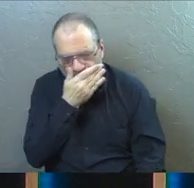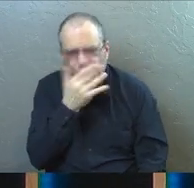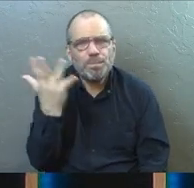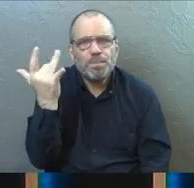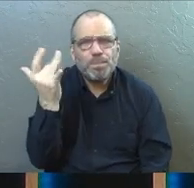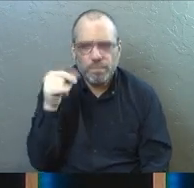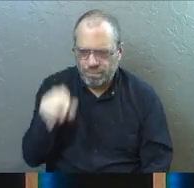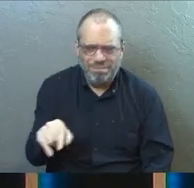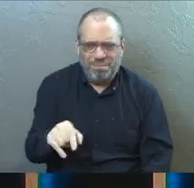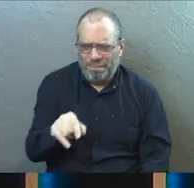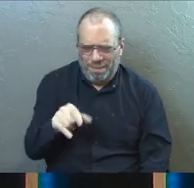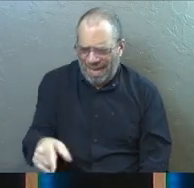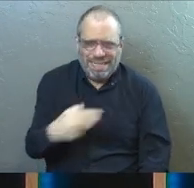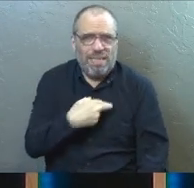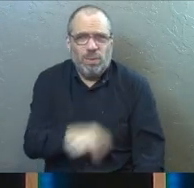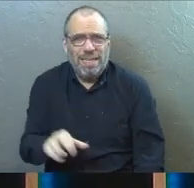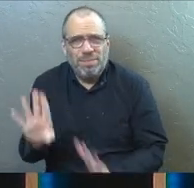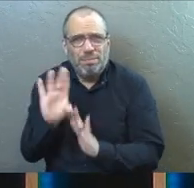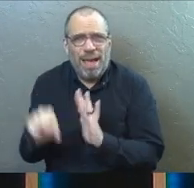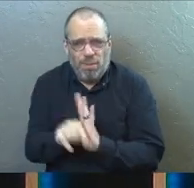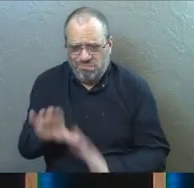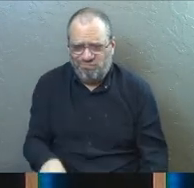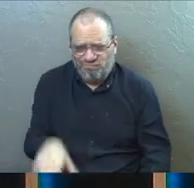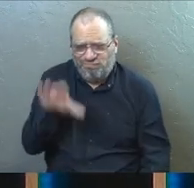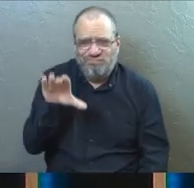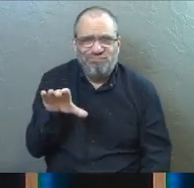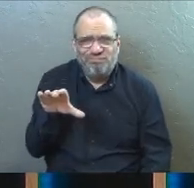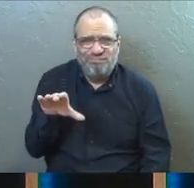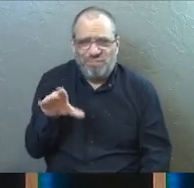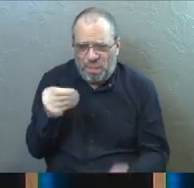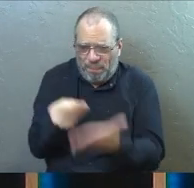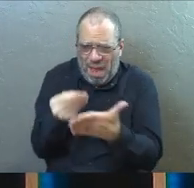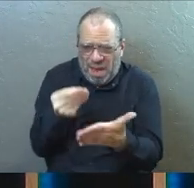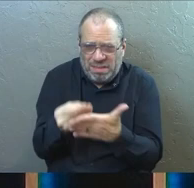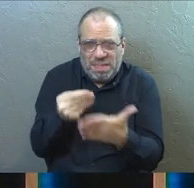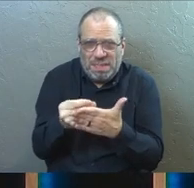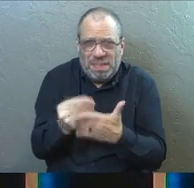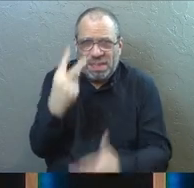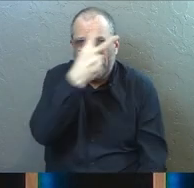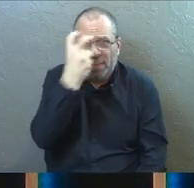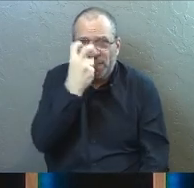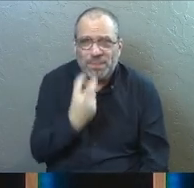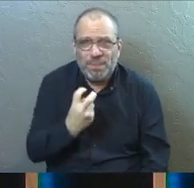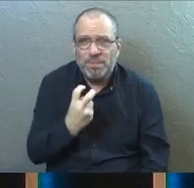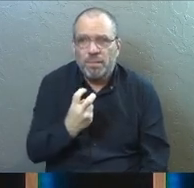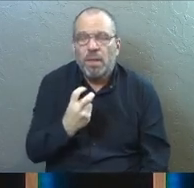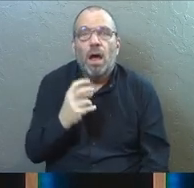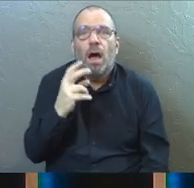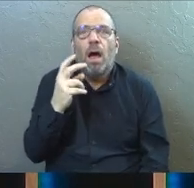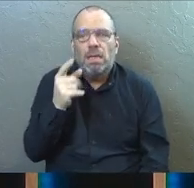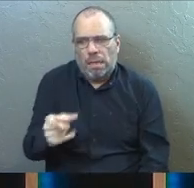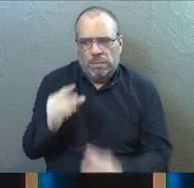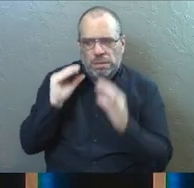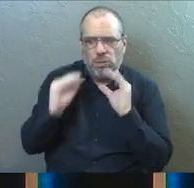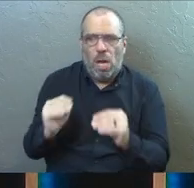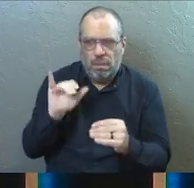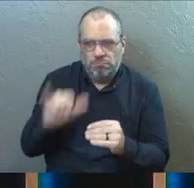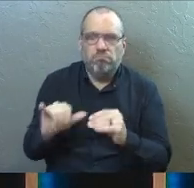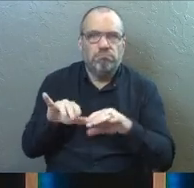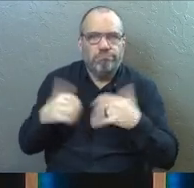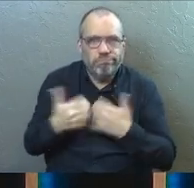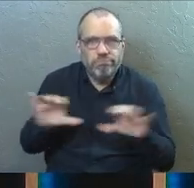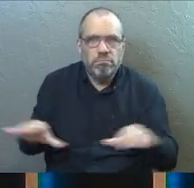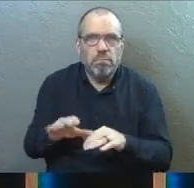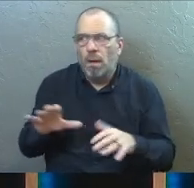Why? Because this is his religious background, right? Like this is what he had been doing. Somebody had taught him how to do this.